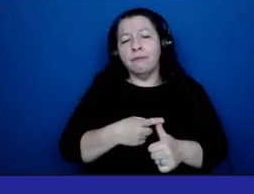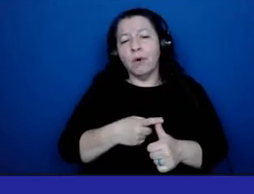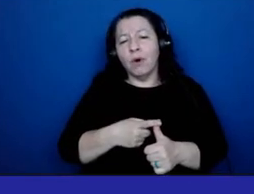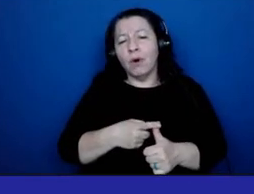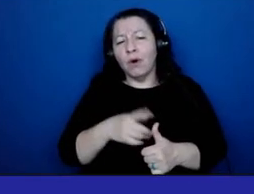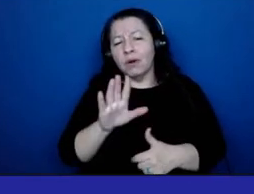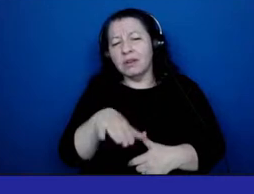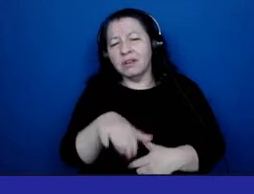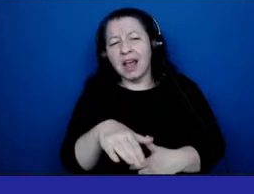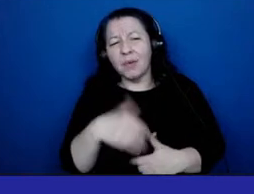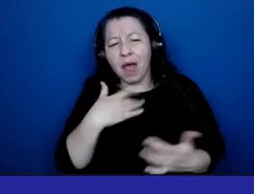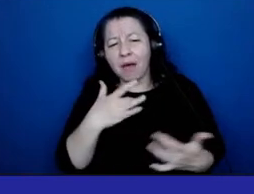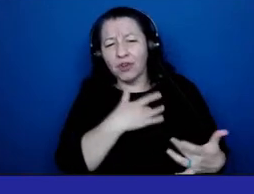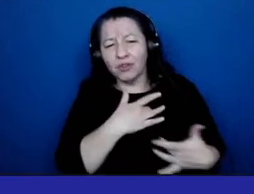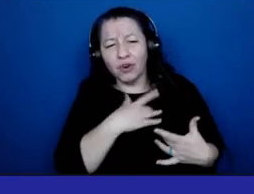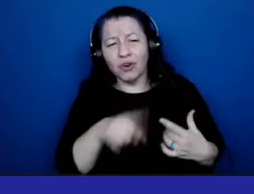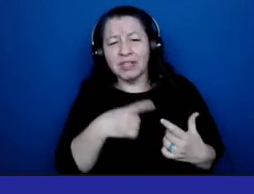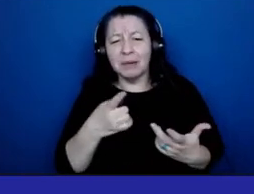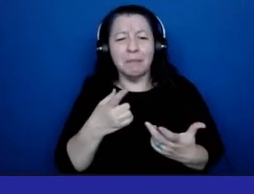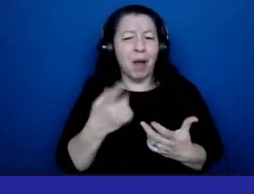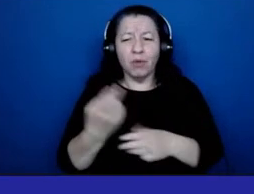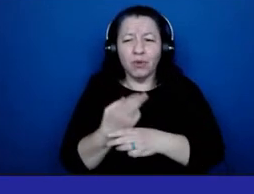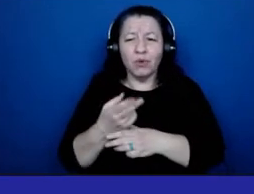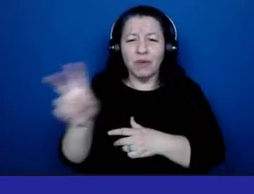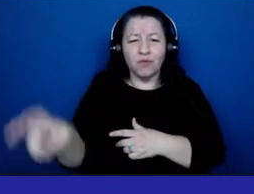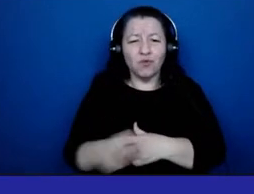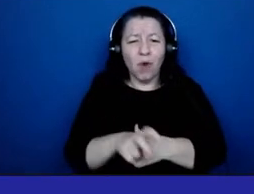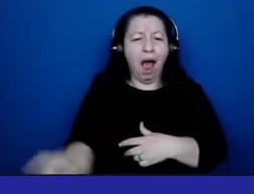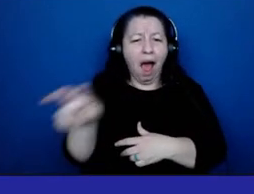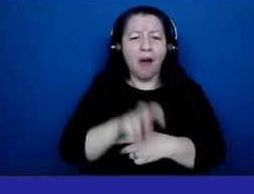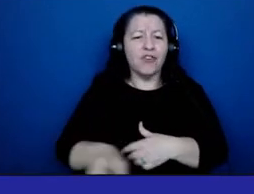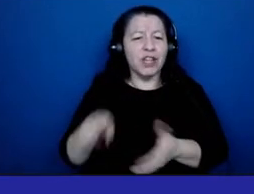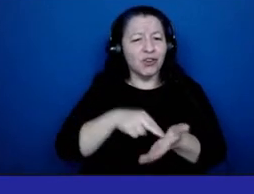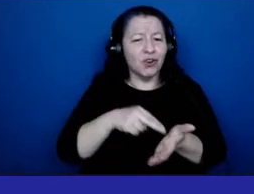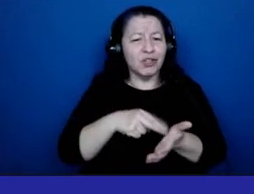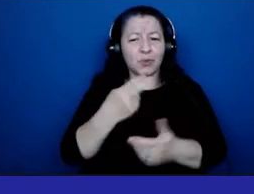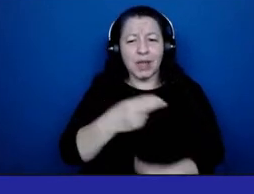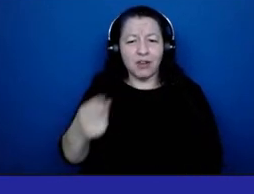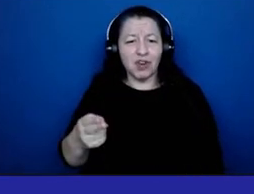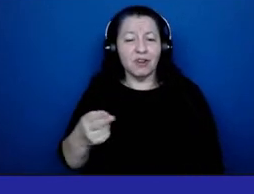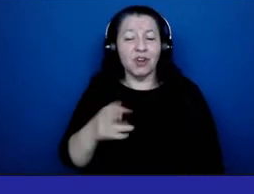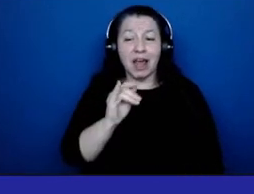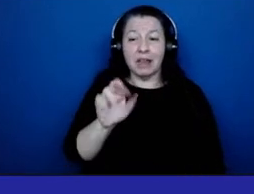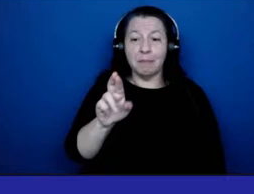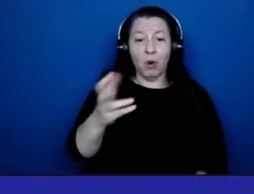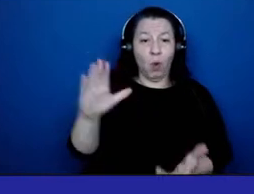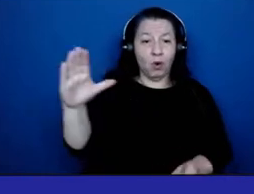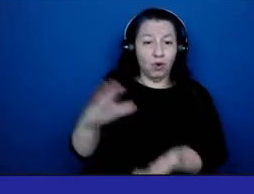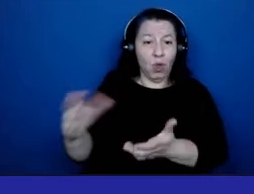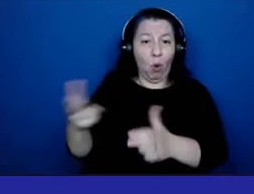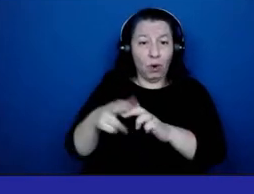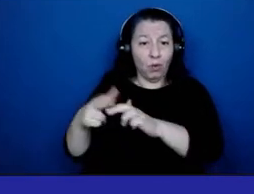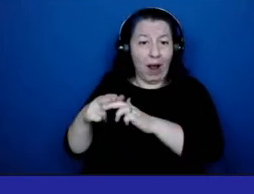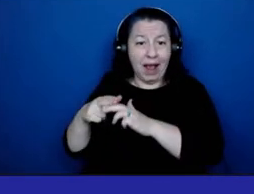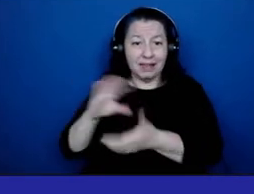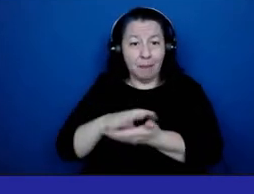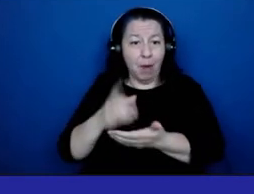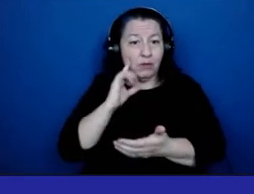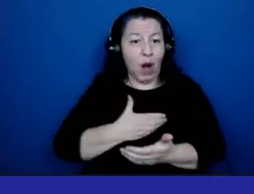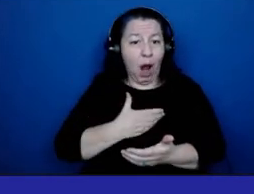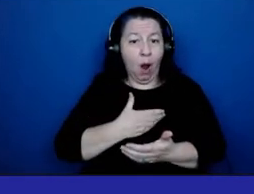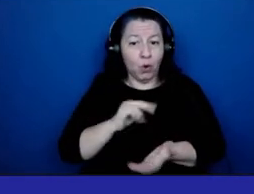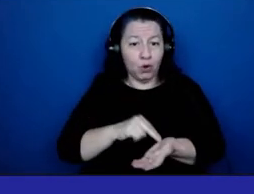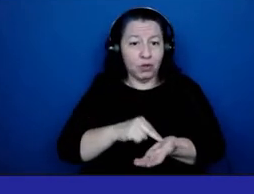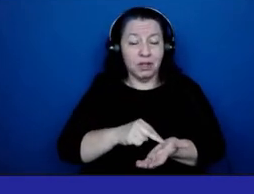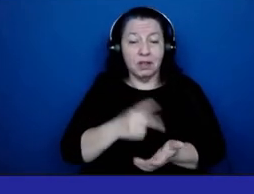payment and utilization of travel nurses at H&H, and the mayor wanted lower raises for our nurses, Dr. Katz, you responded by